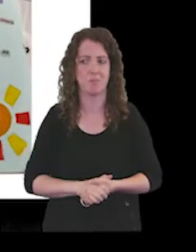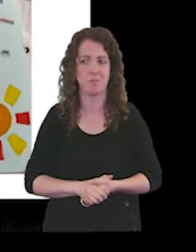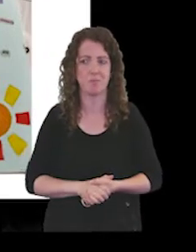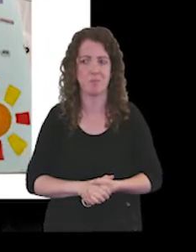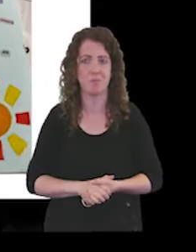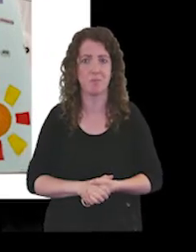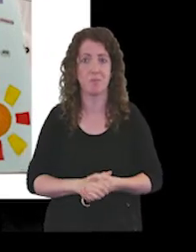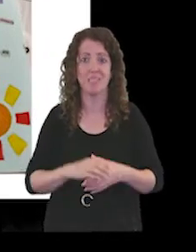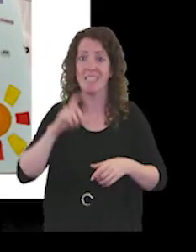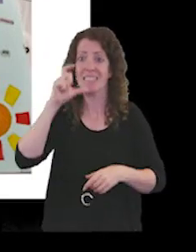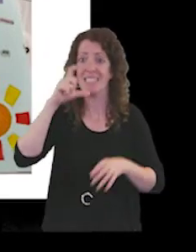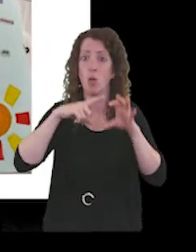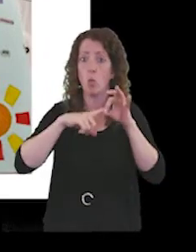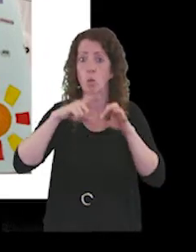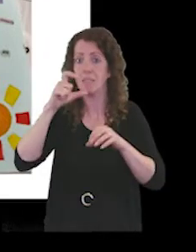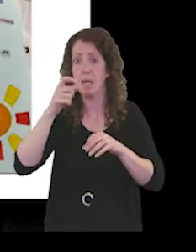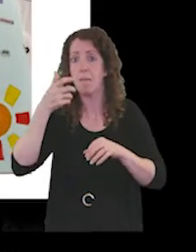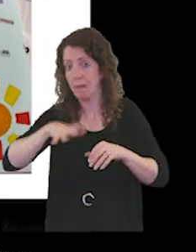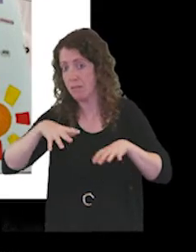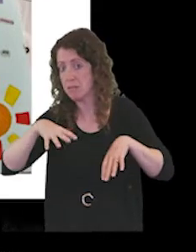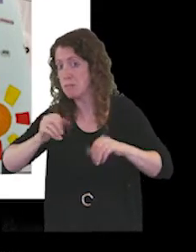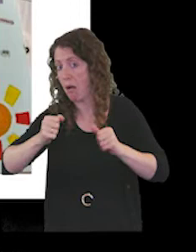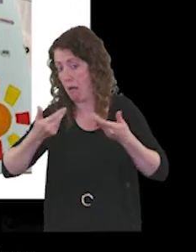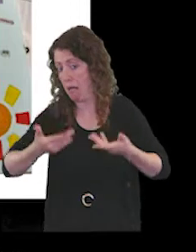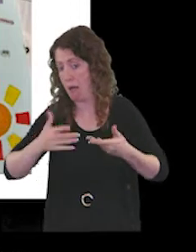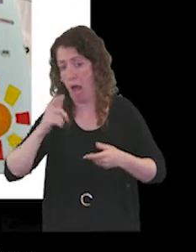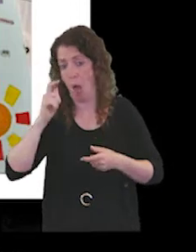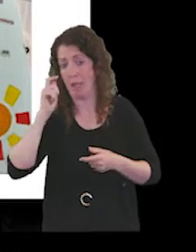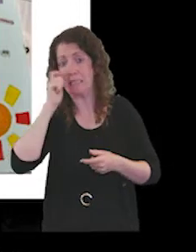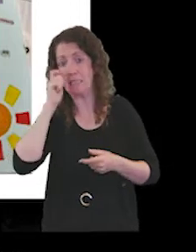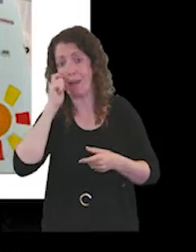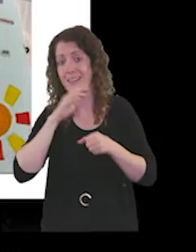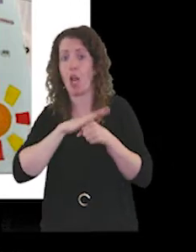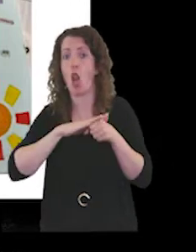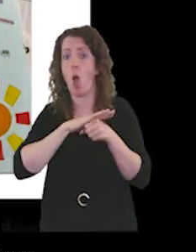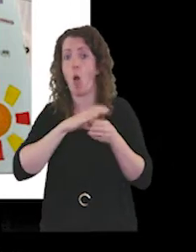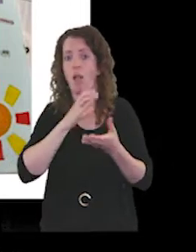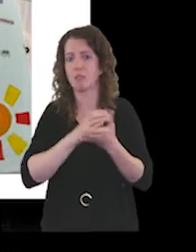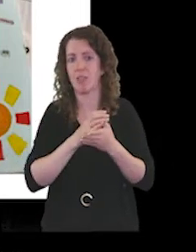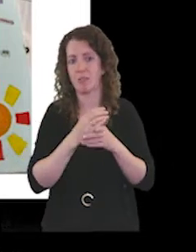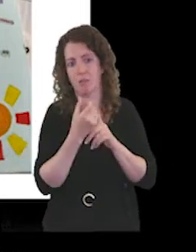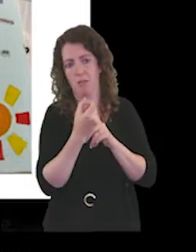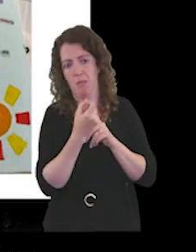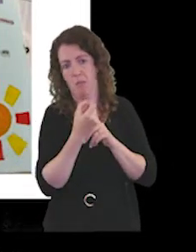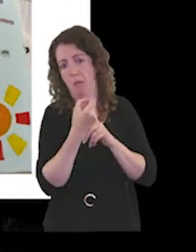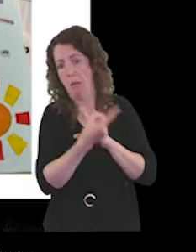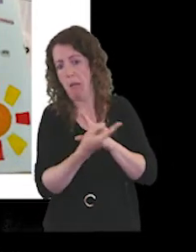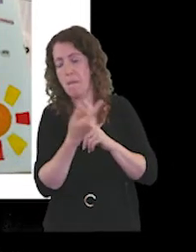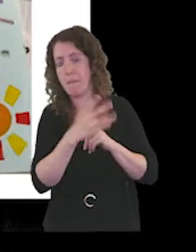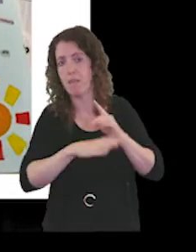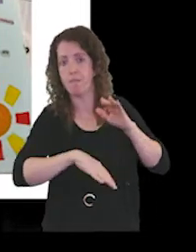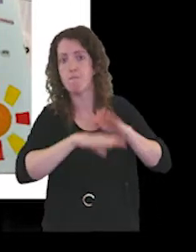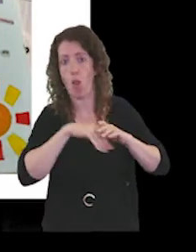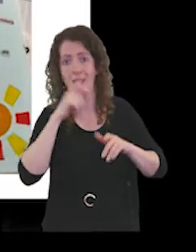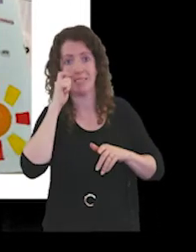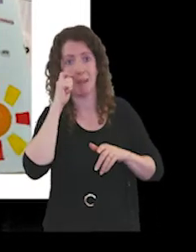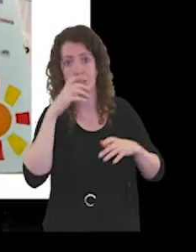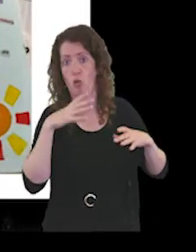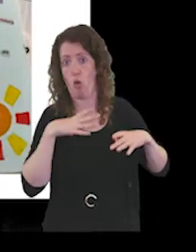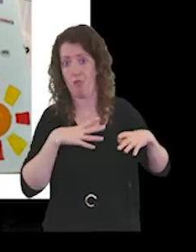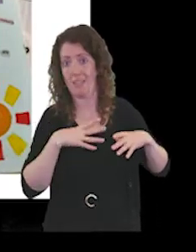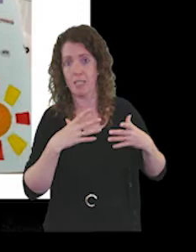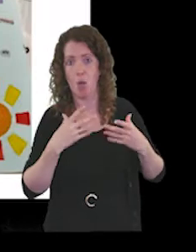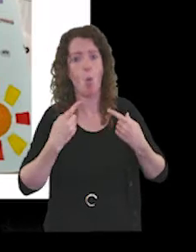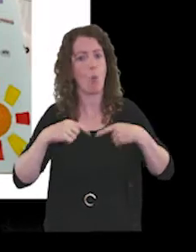The CQC have begun inspecting again, local trusts just down the road have had full inspections and